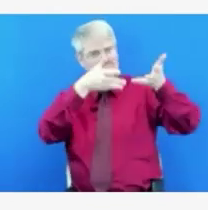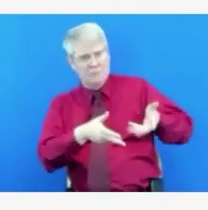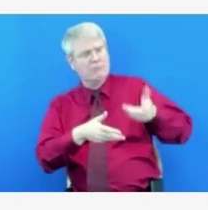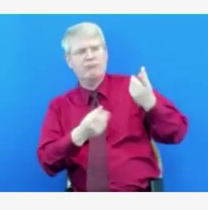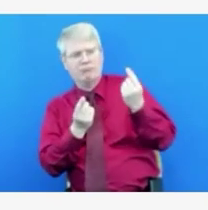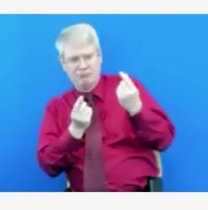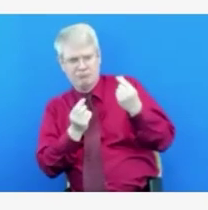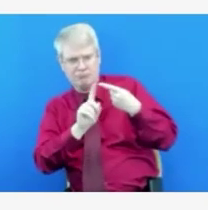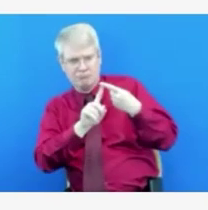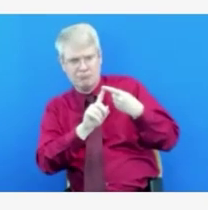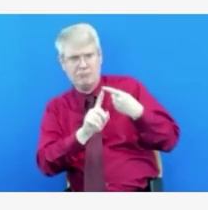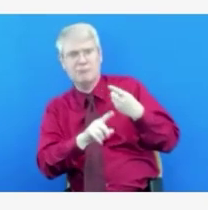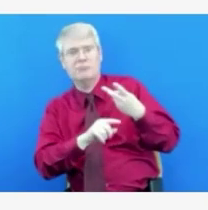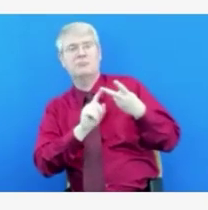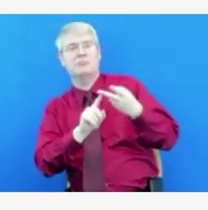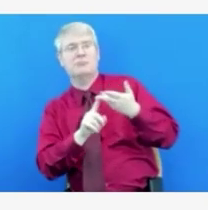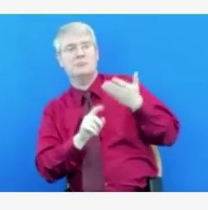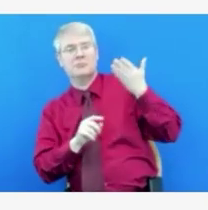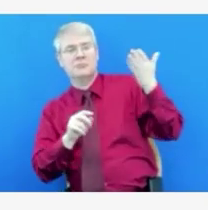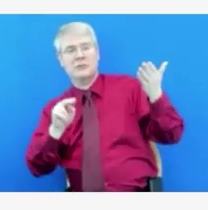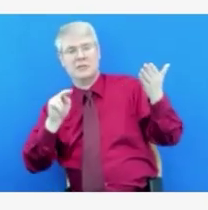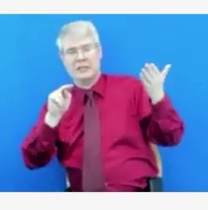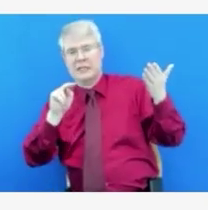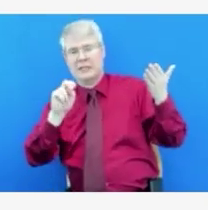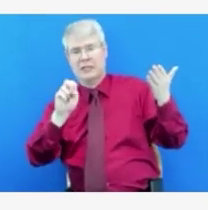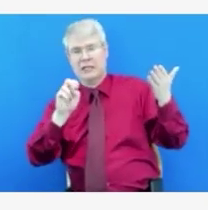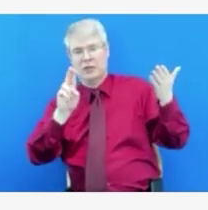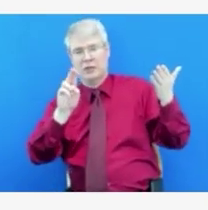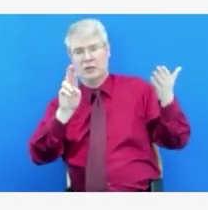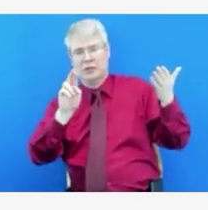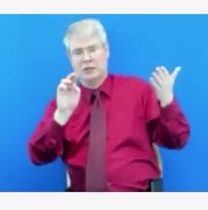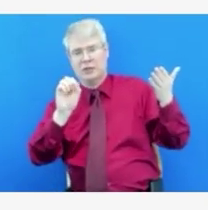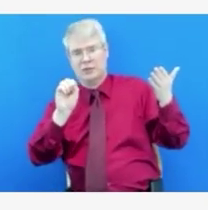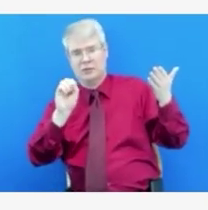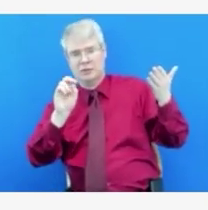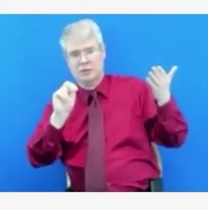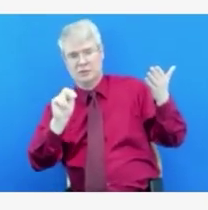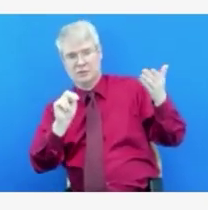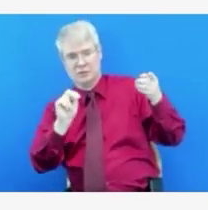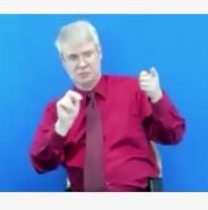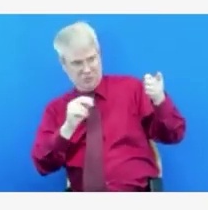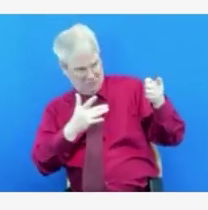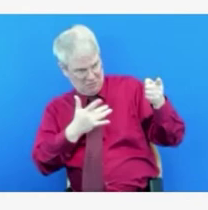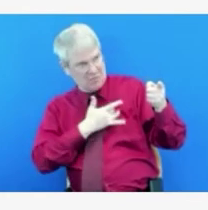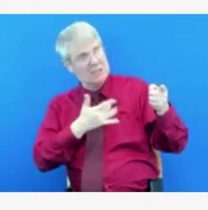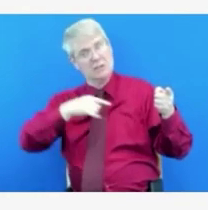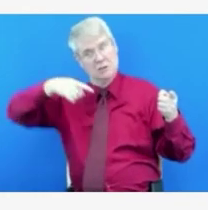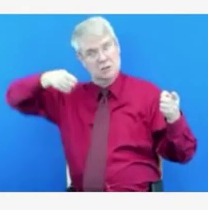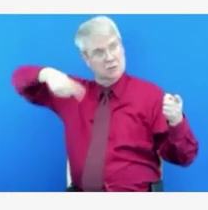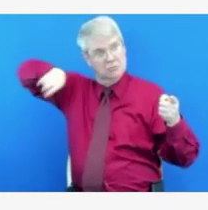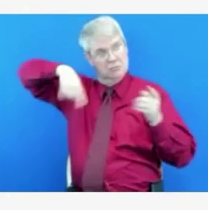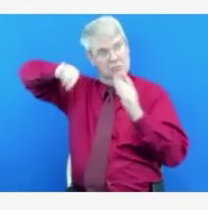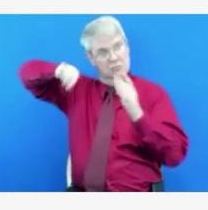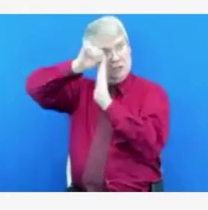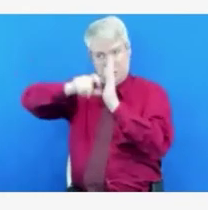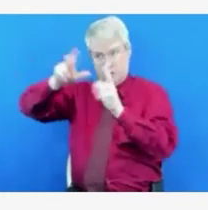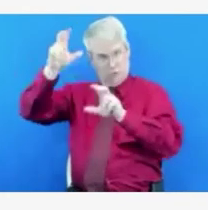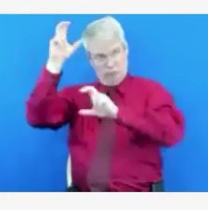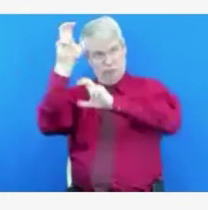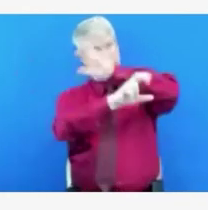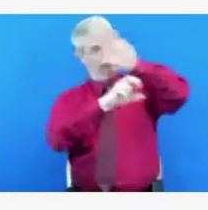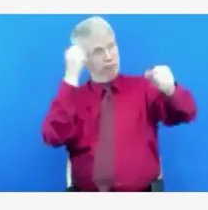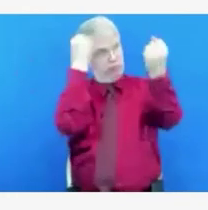resources you need from the state to fight this surge? Great. Yeah, thank you for the question, Andy. We,